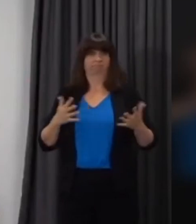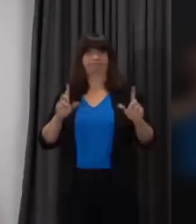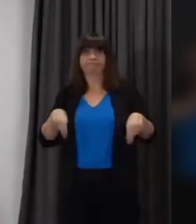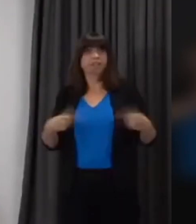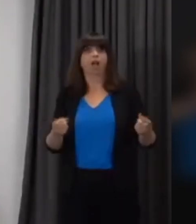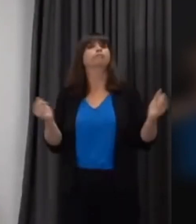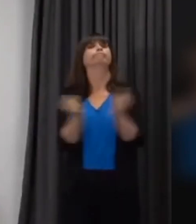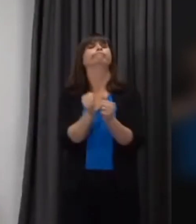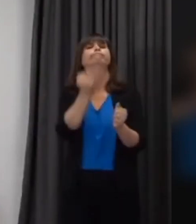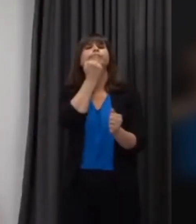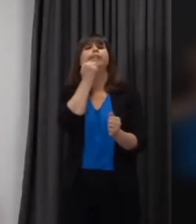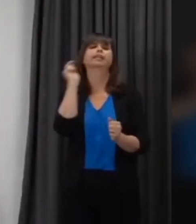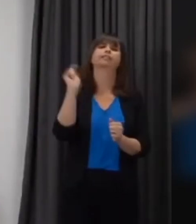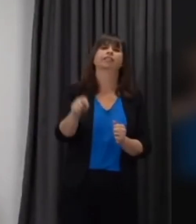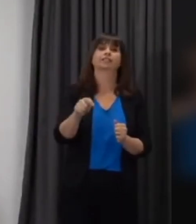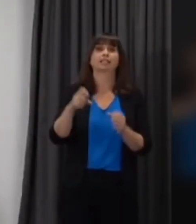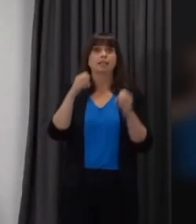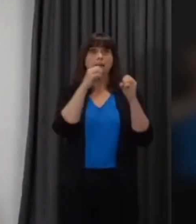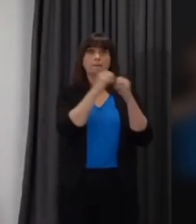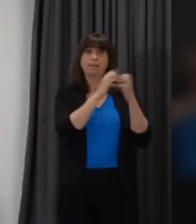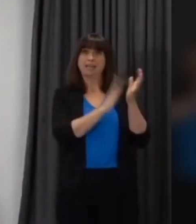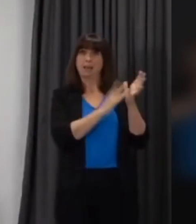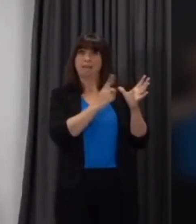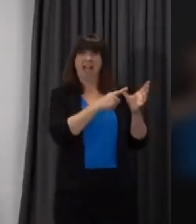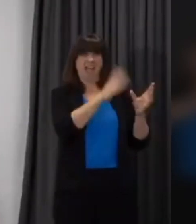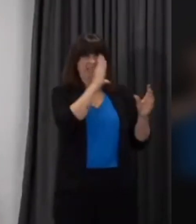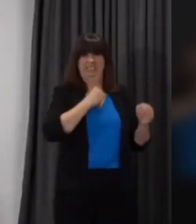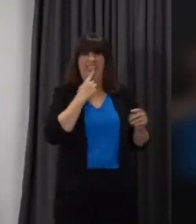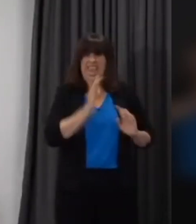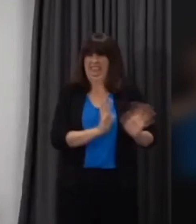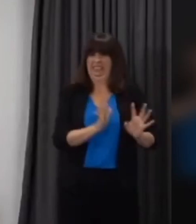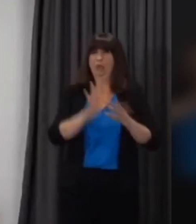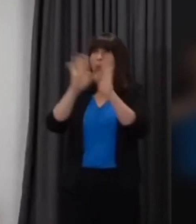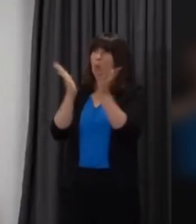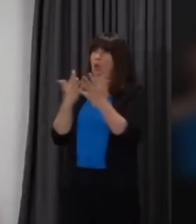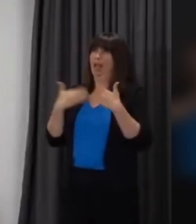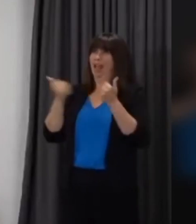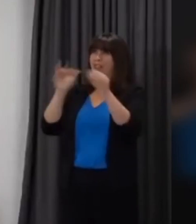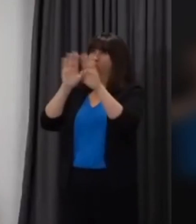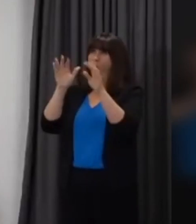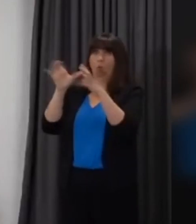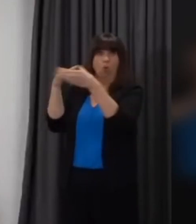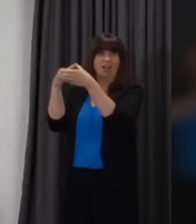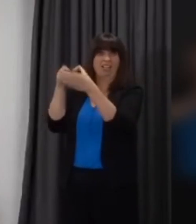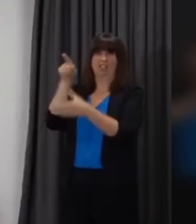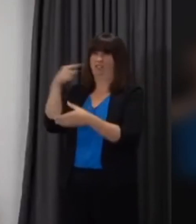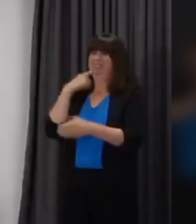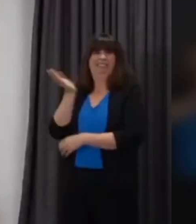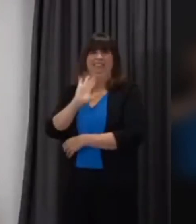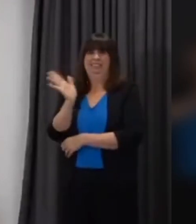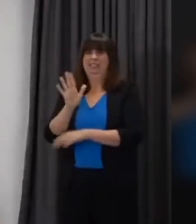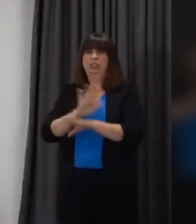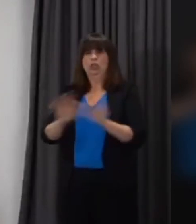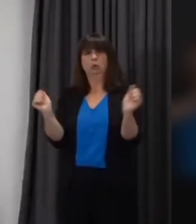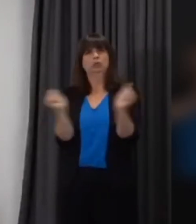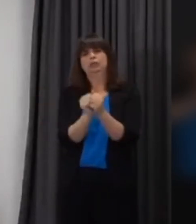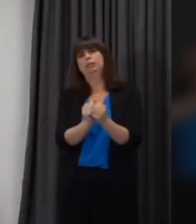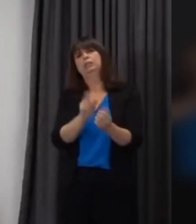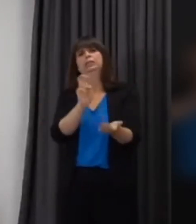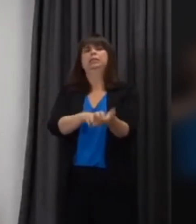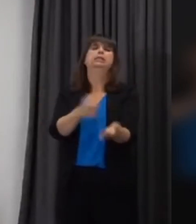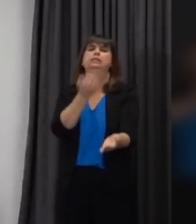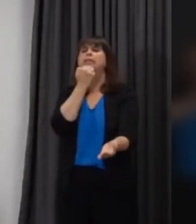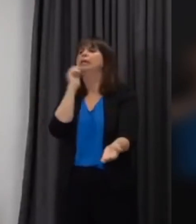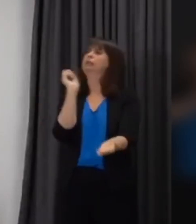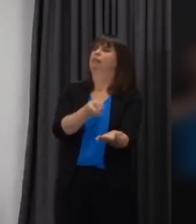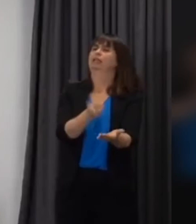this morning from the BMA about how unhelpful that is and we've heard from the World Health Organization about how how unhelpful it is but let me